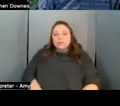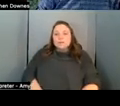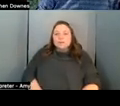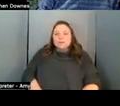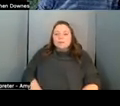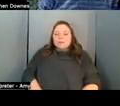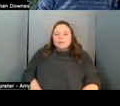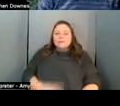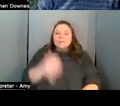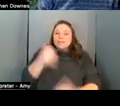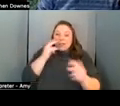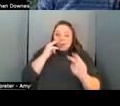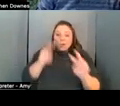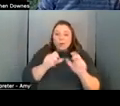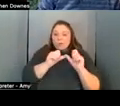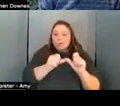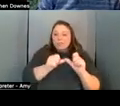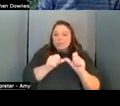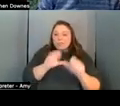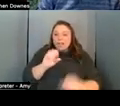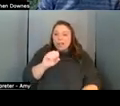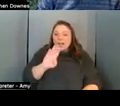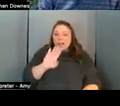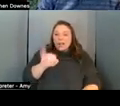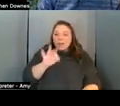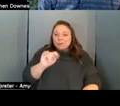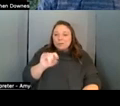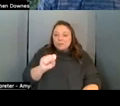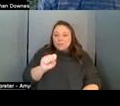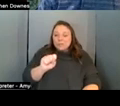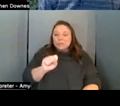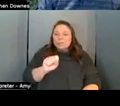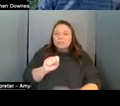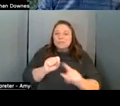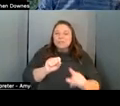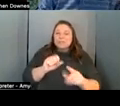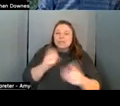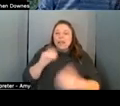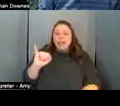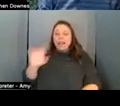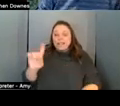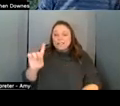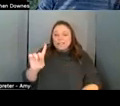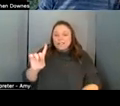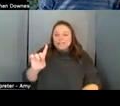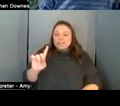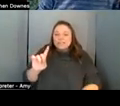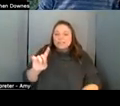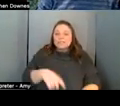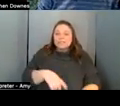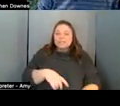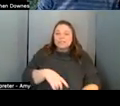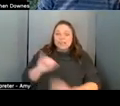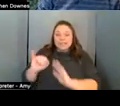at persistent objects for example um ids identification plays a large role